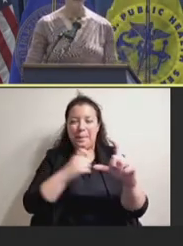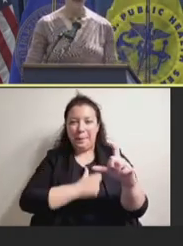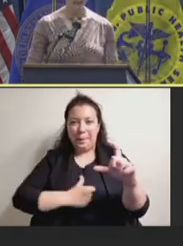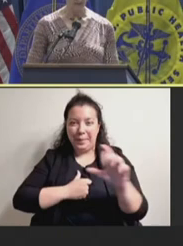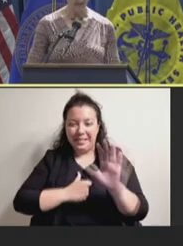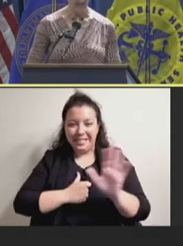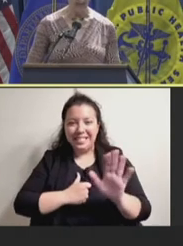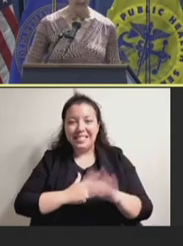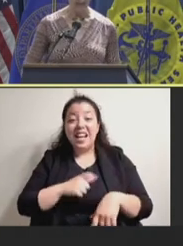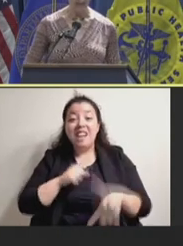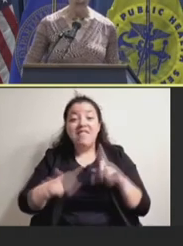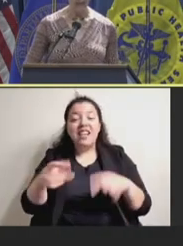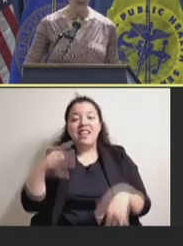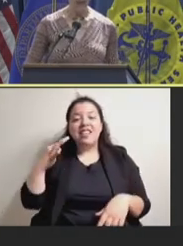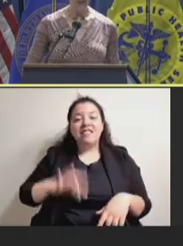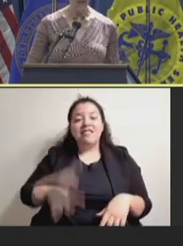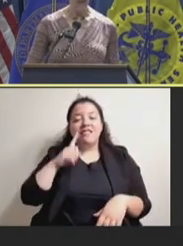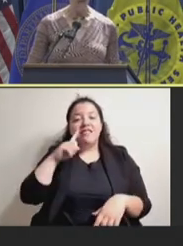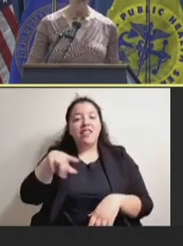management and handling.